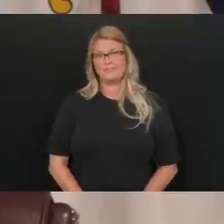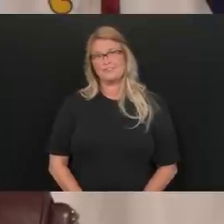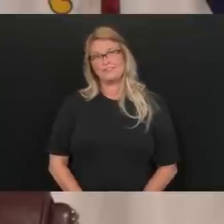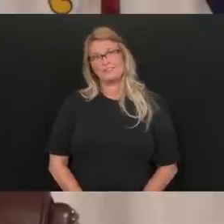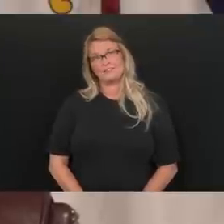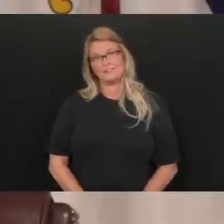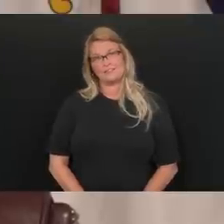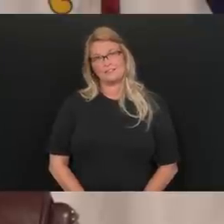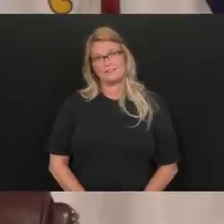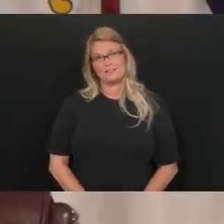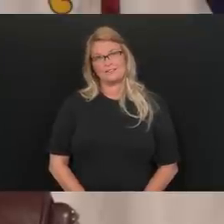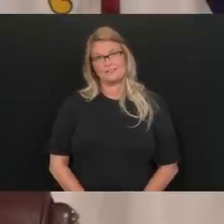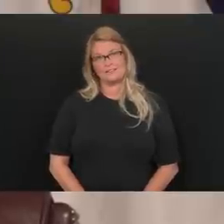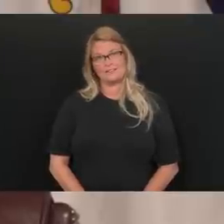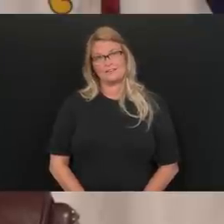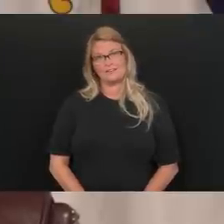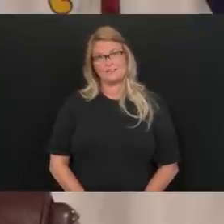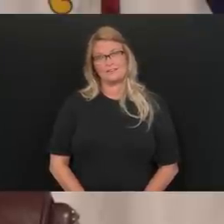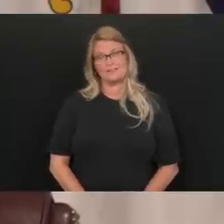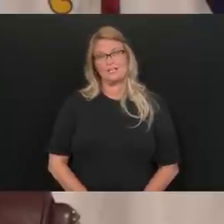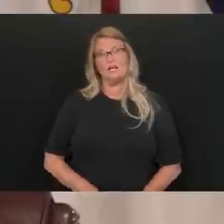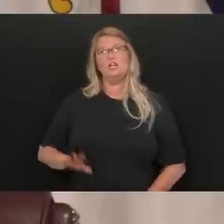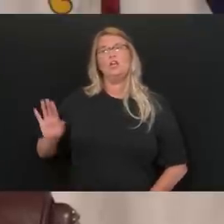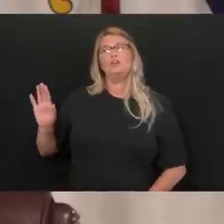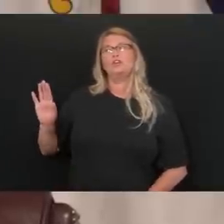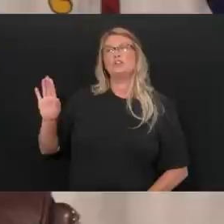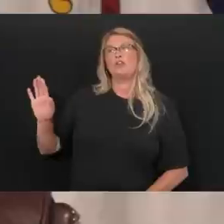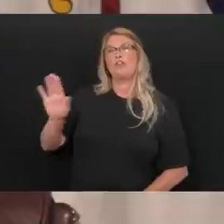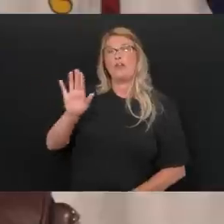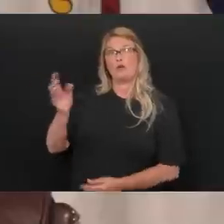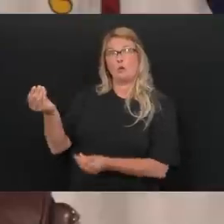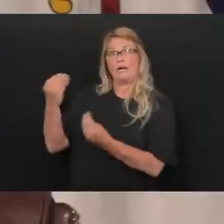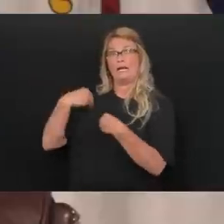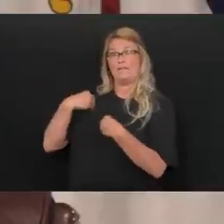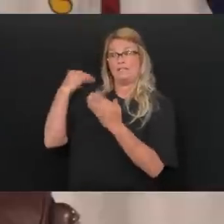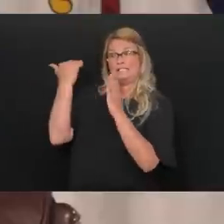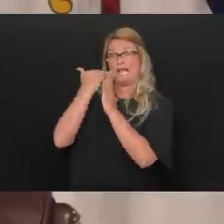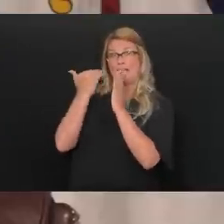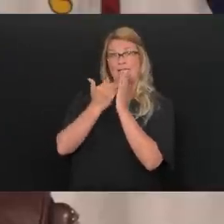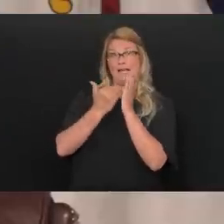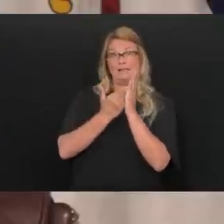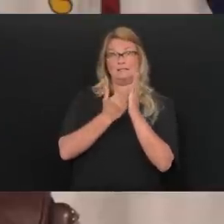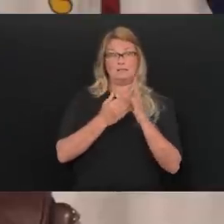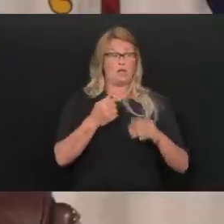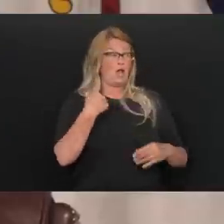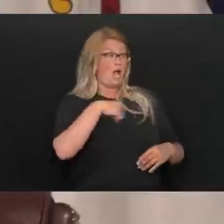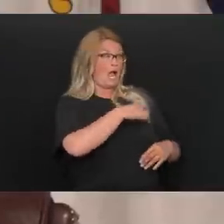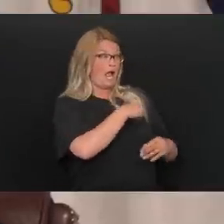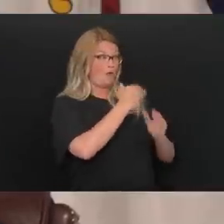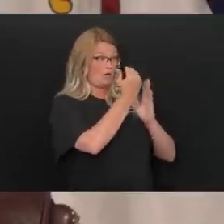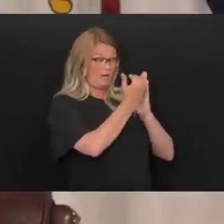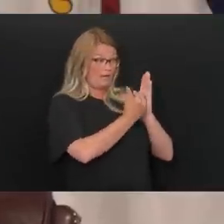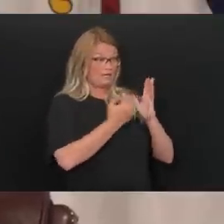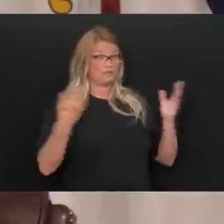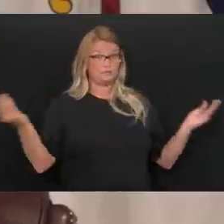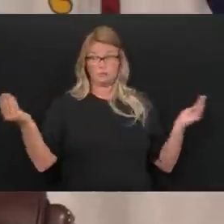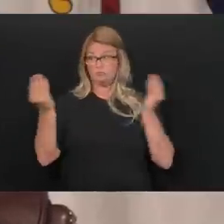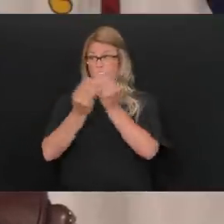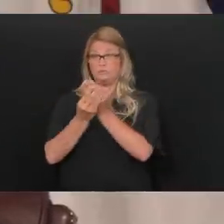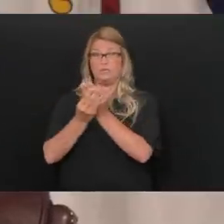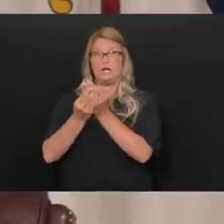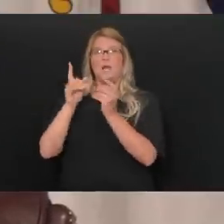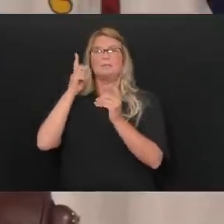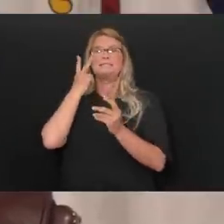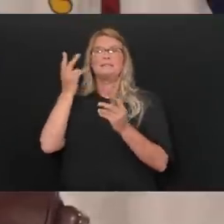tell, you know, they're, they're going to give us their guidelines. We're going to give them our guidelines and everything, but, but it's going to have to